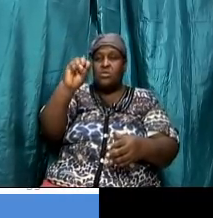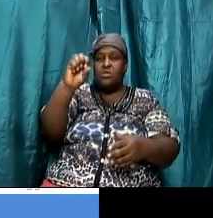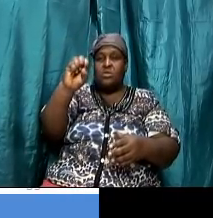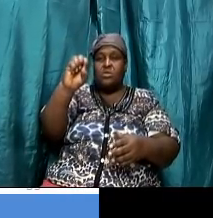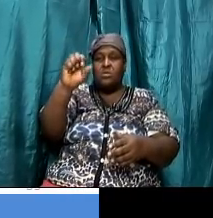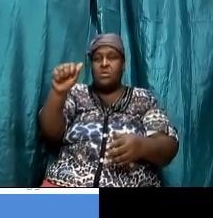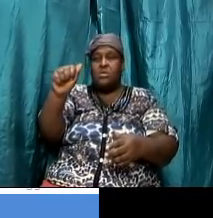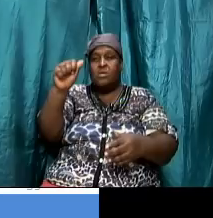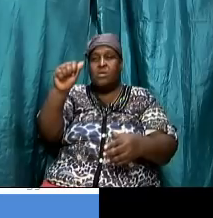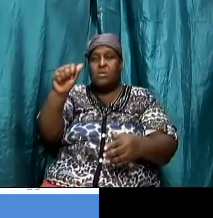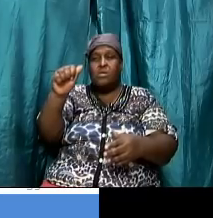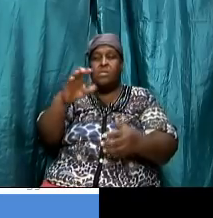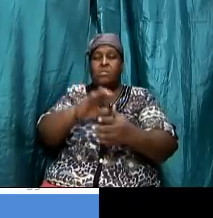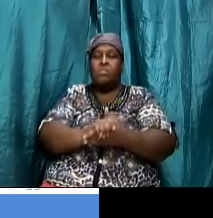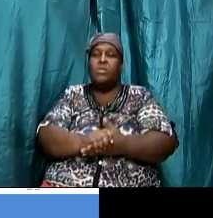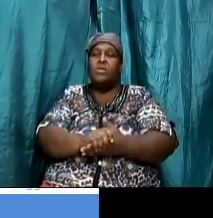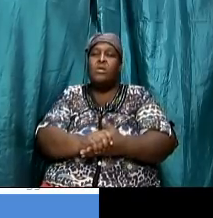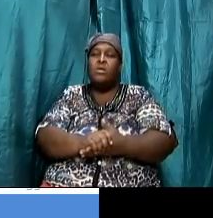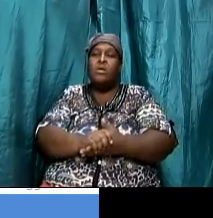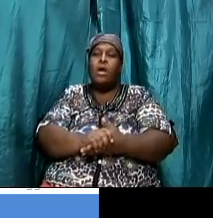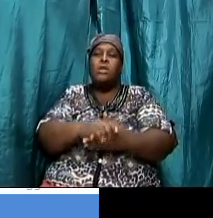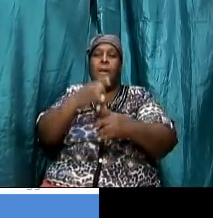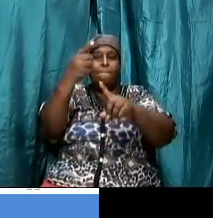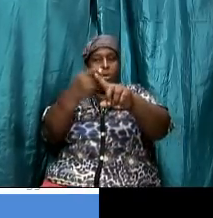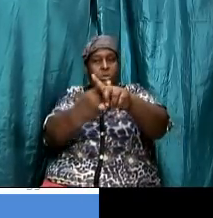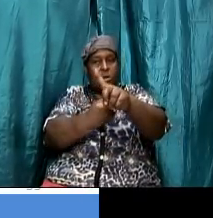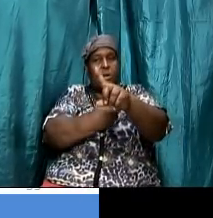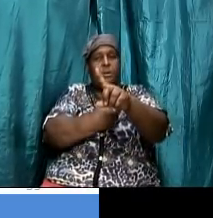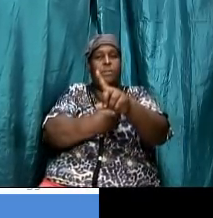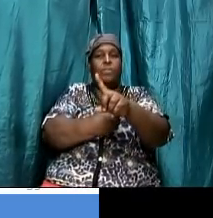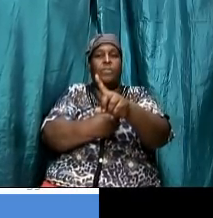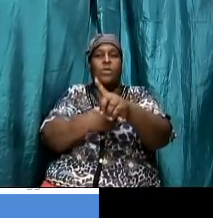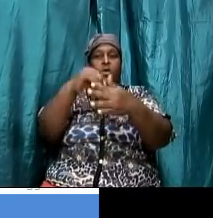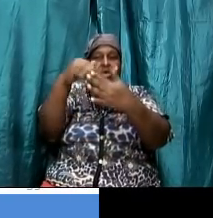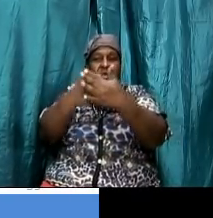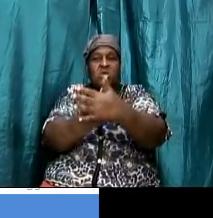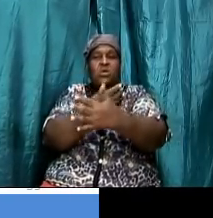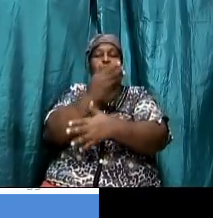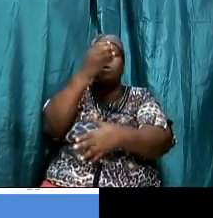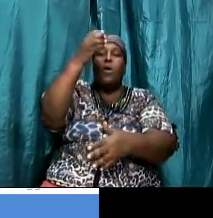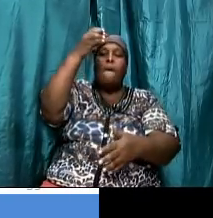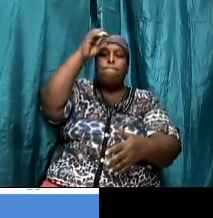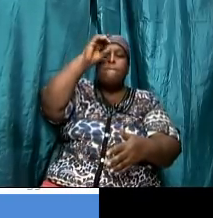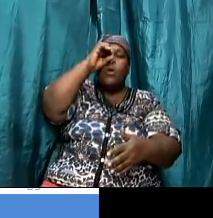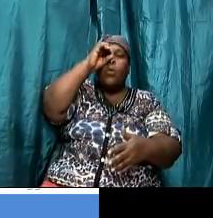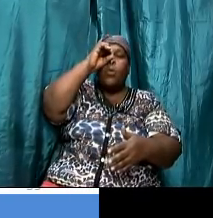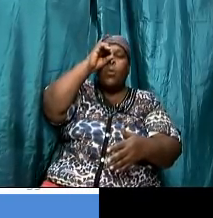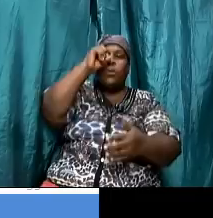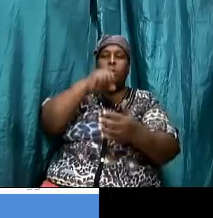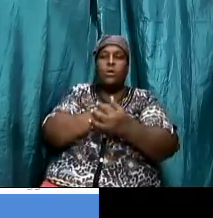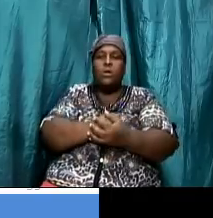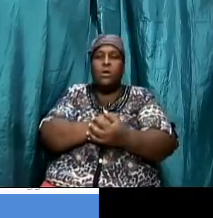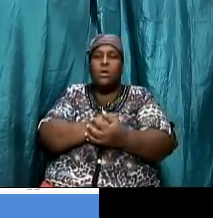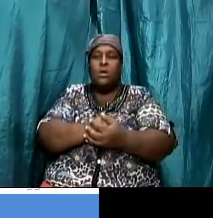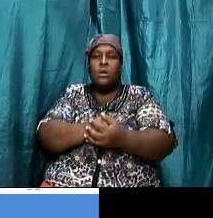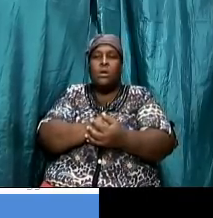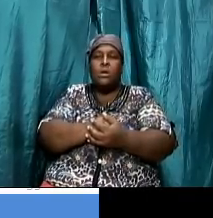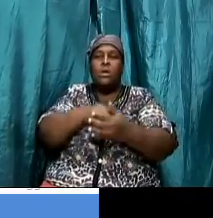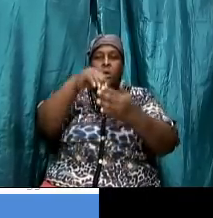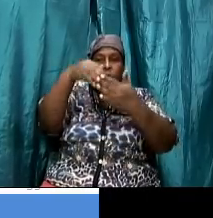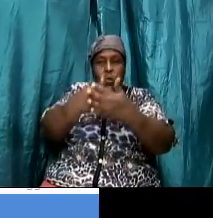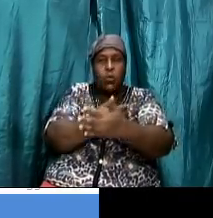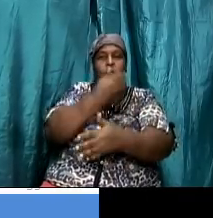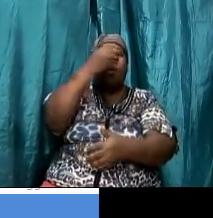verse 11 then we go down to monthly it's the new moon in colossians chapter 2 verse 16 it is the new